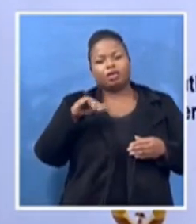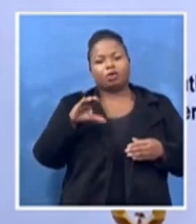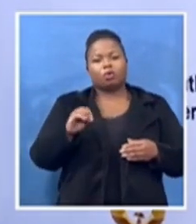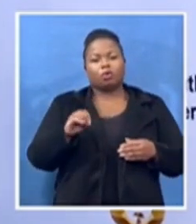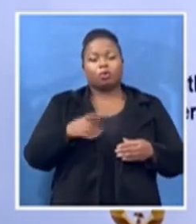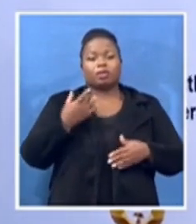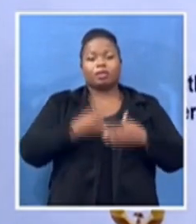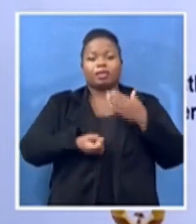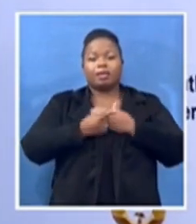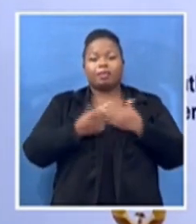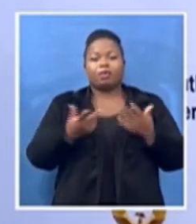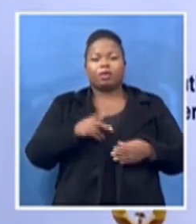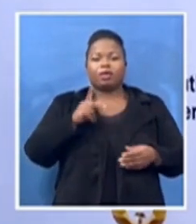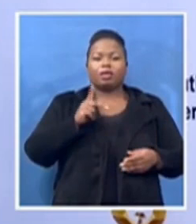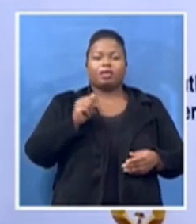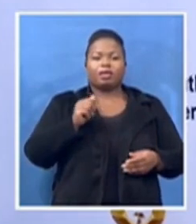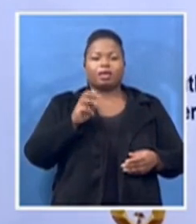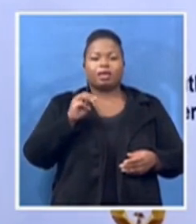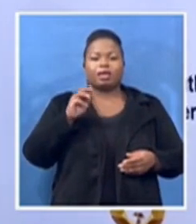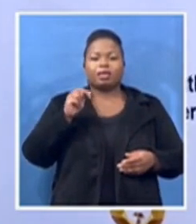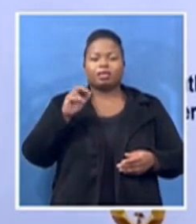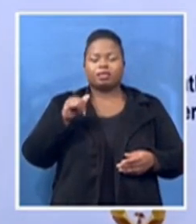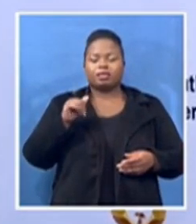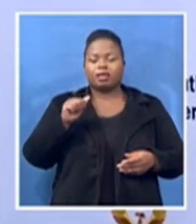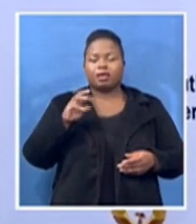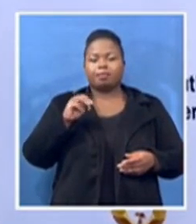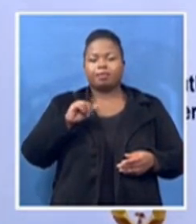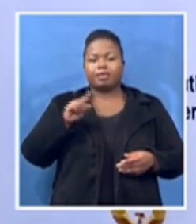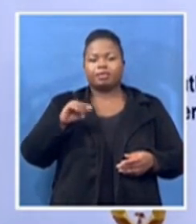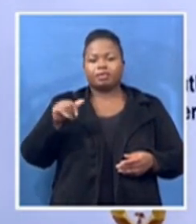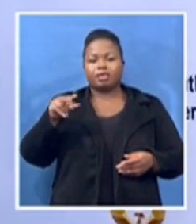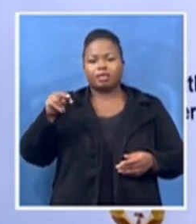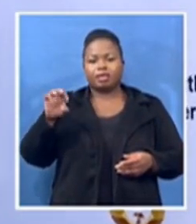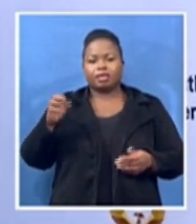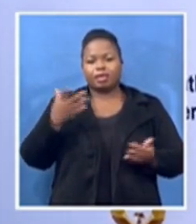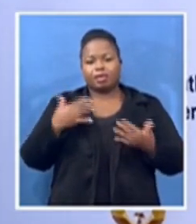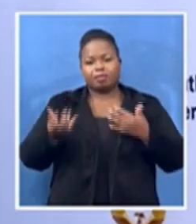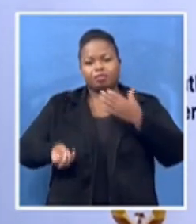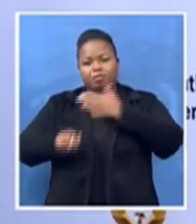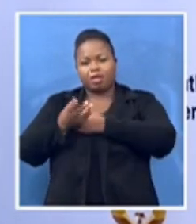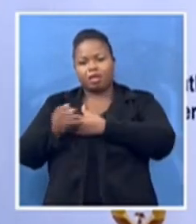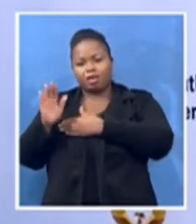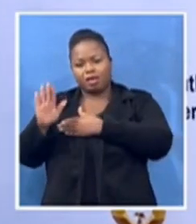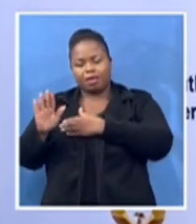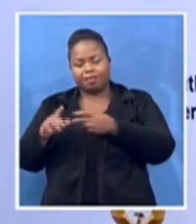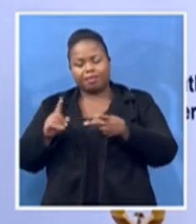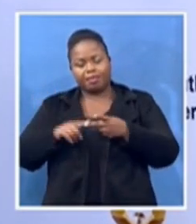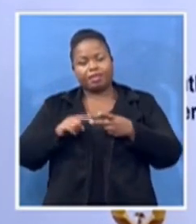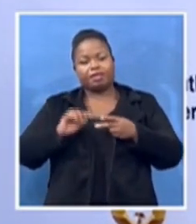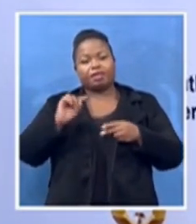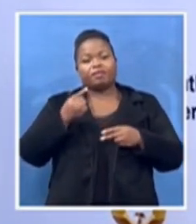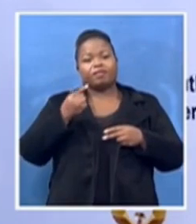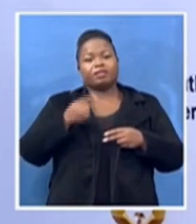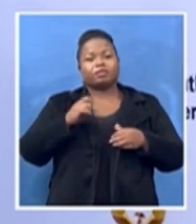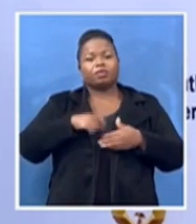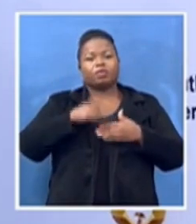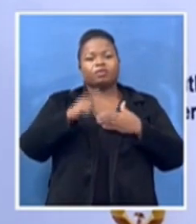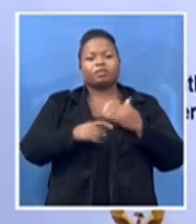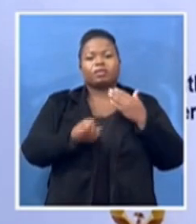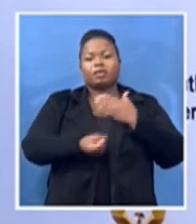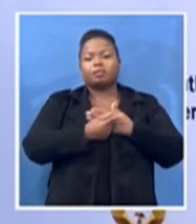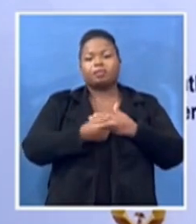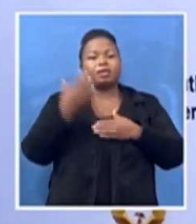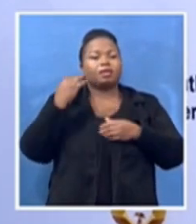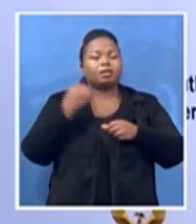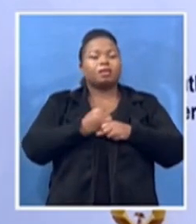and also the first conference of the Ains youth league in 1991 that was held in guantebele his